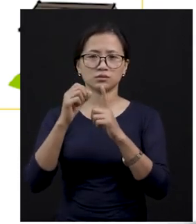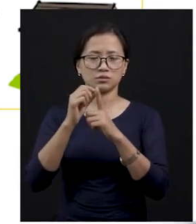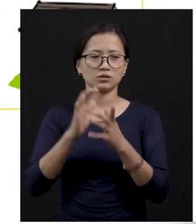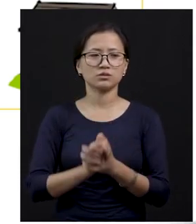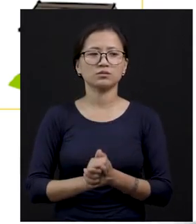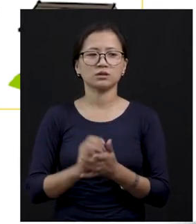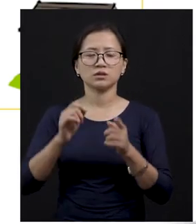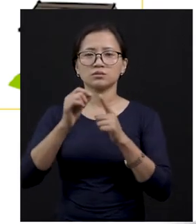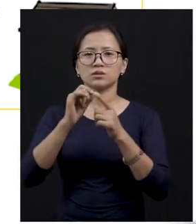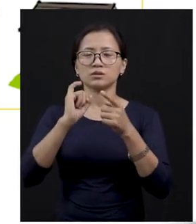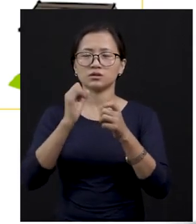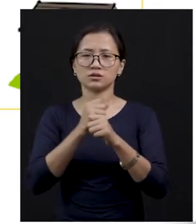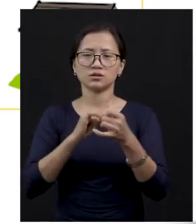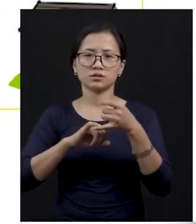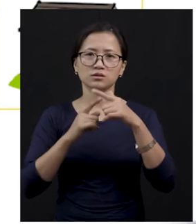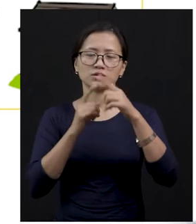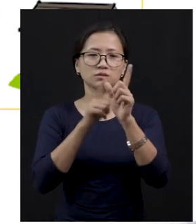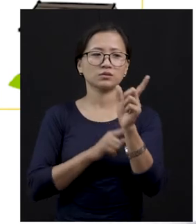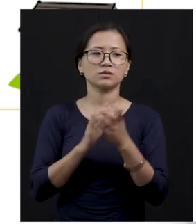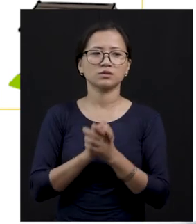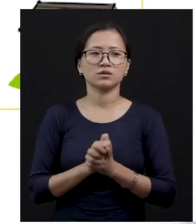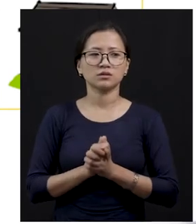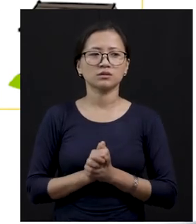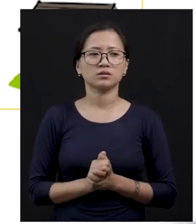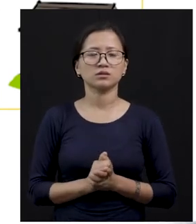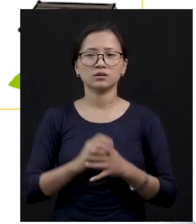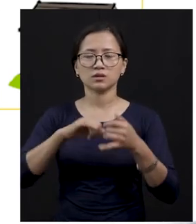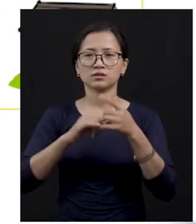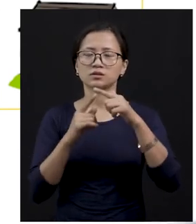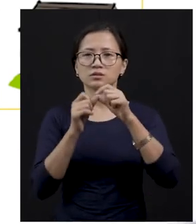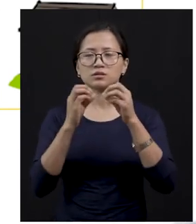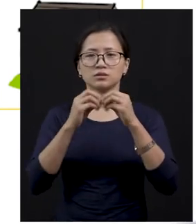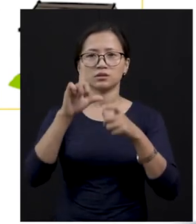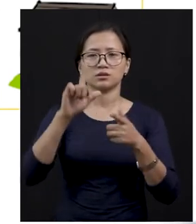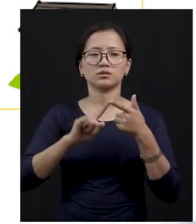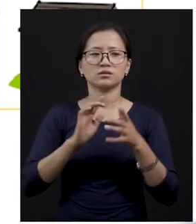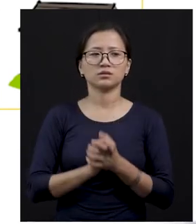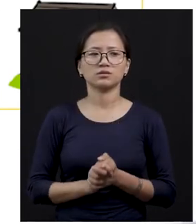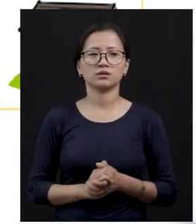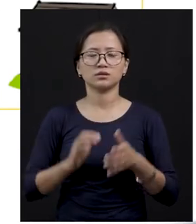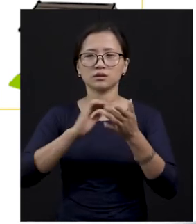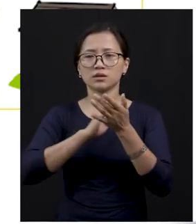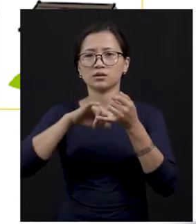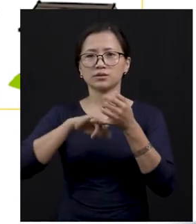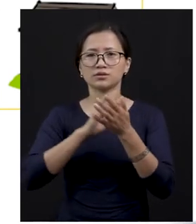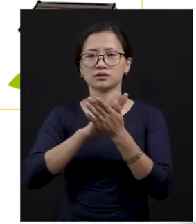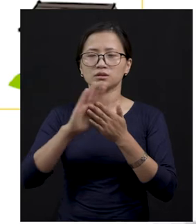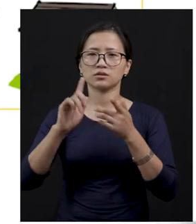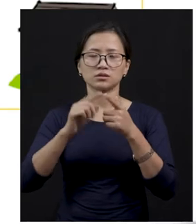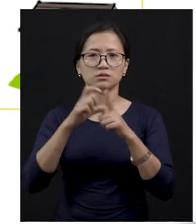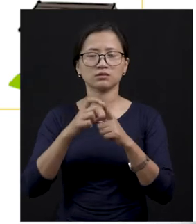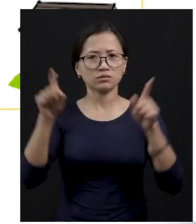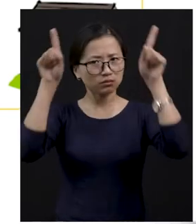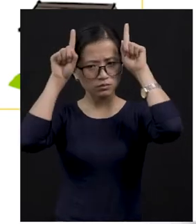and shed. So, let us first find out the shelter of a cow, a cow, moo, moo,